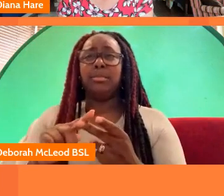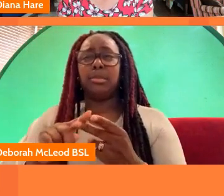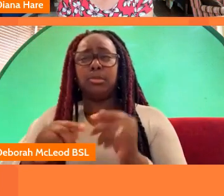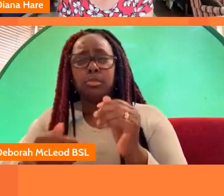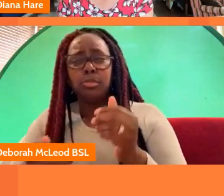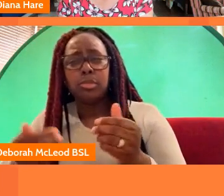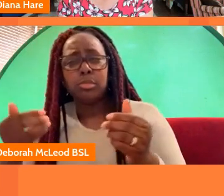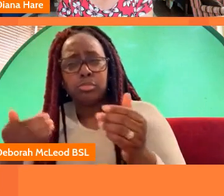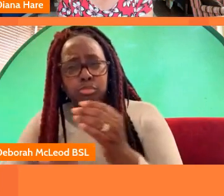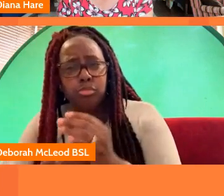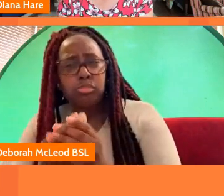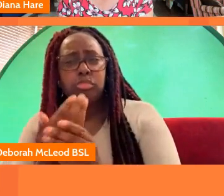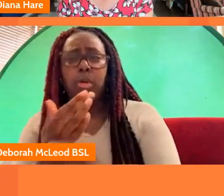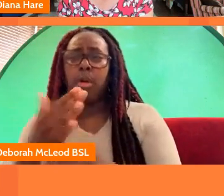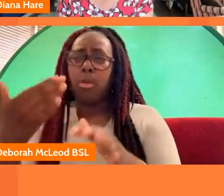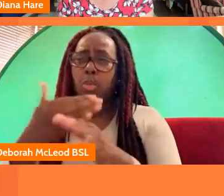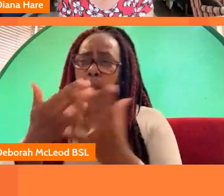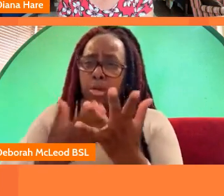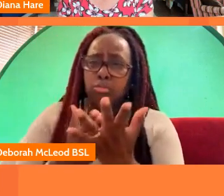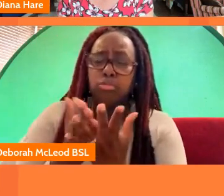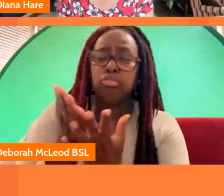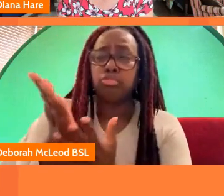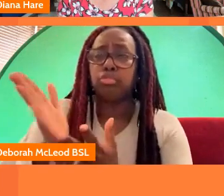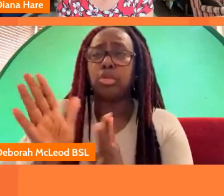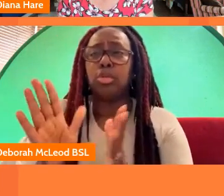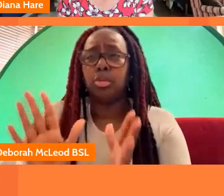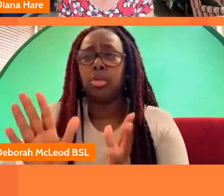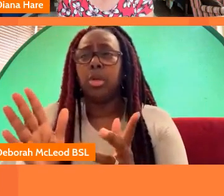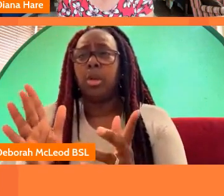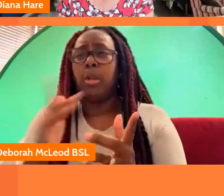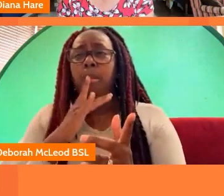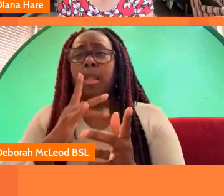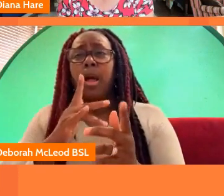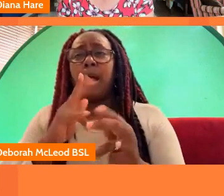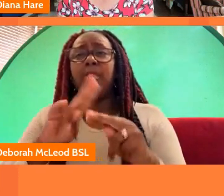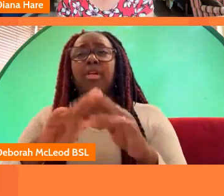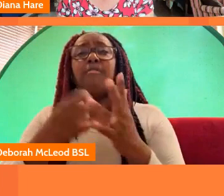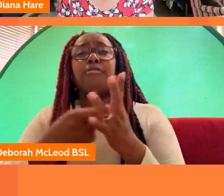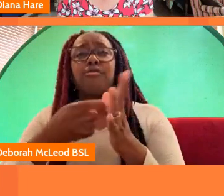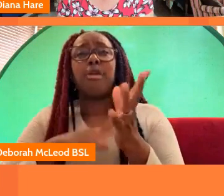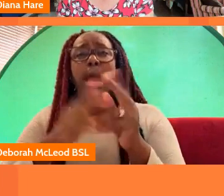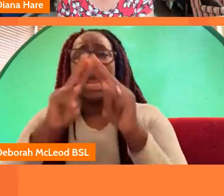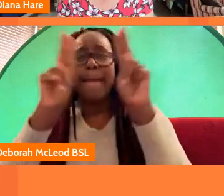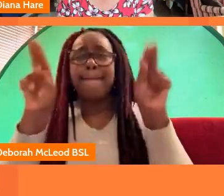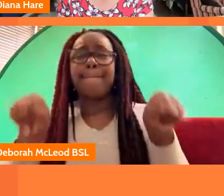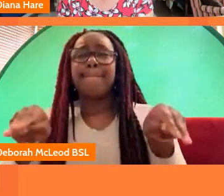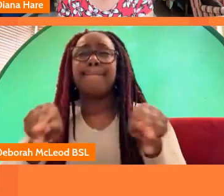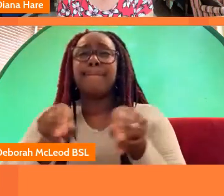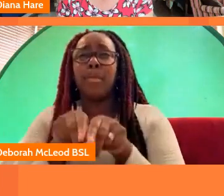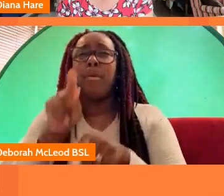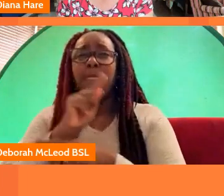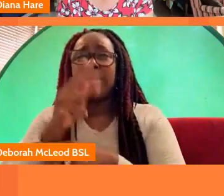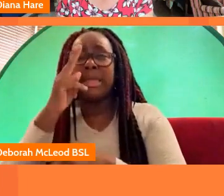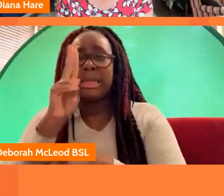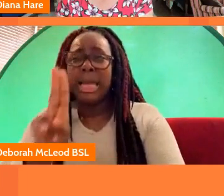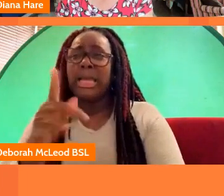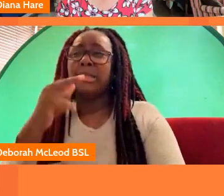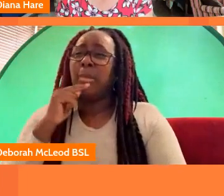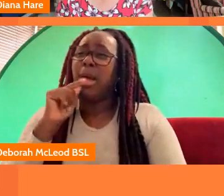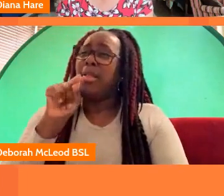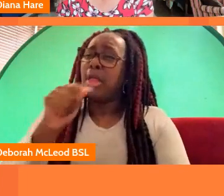um and work through that um in the frame of those common aims but also with a story that just had